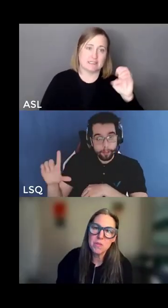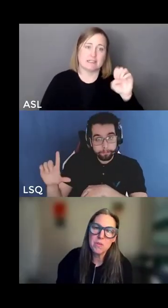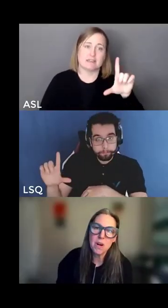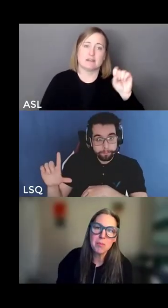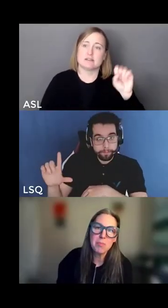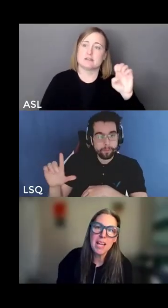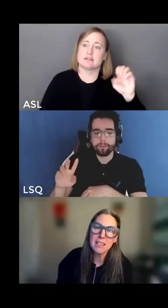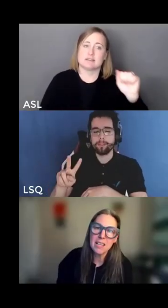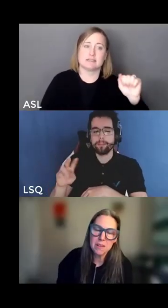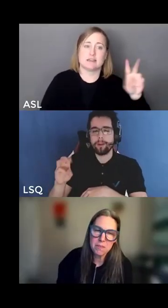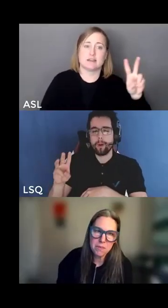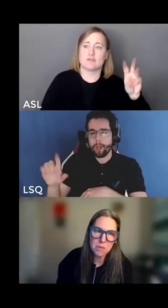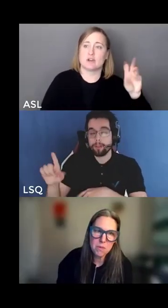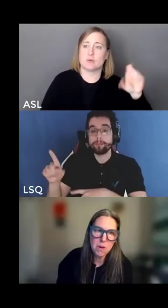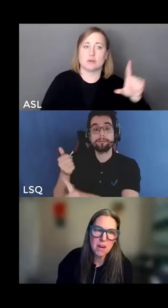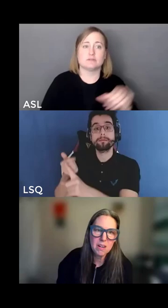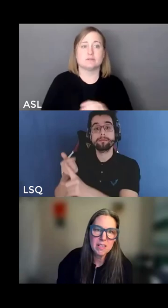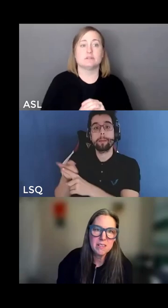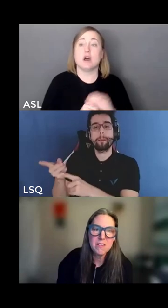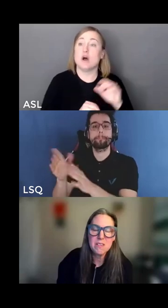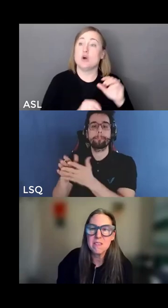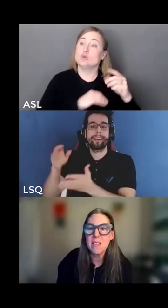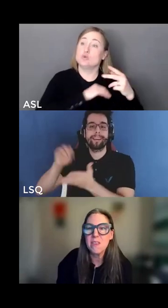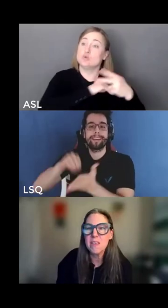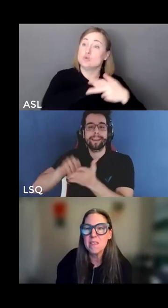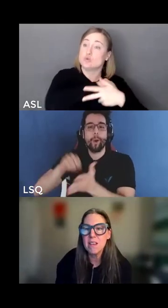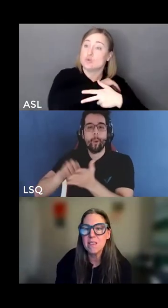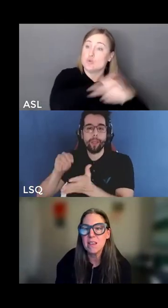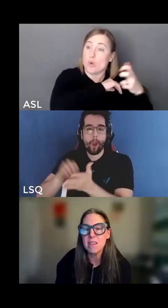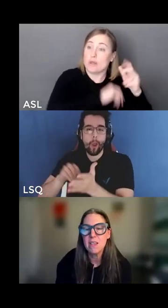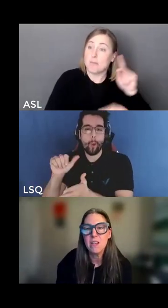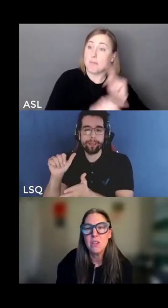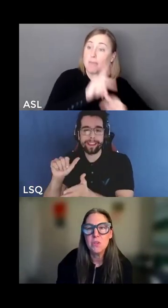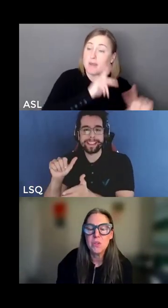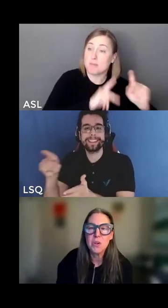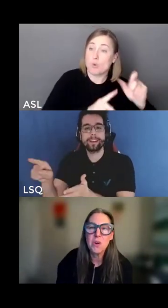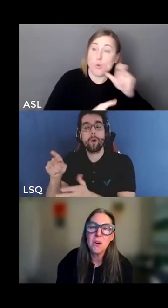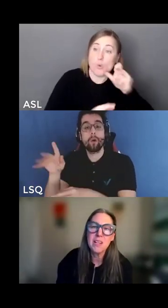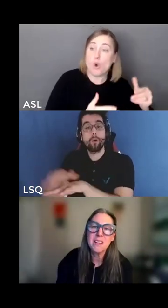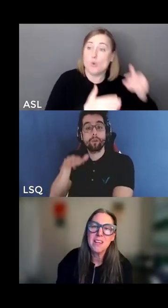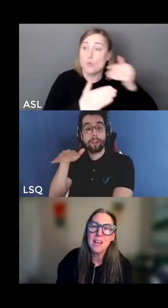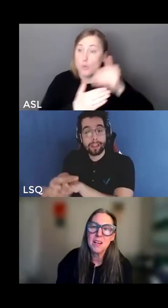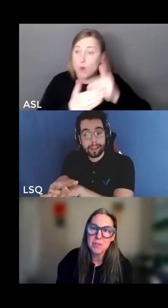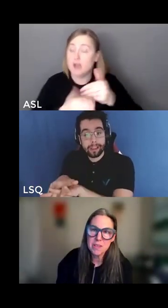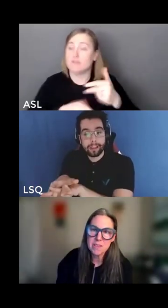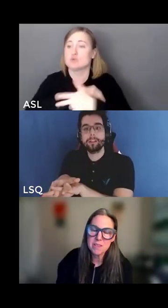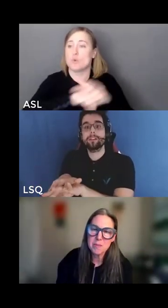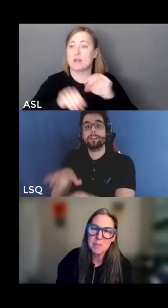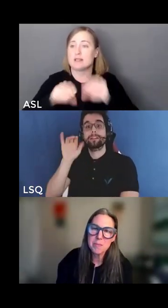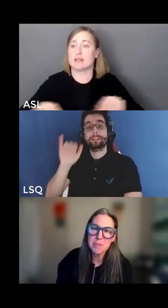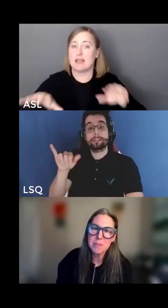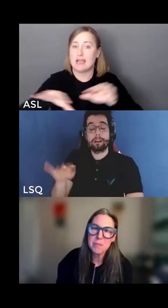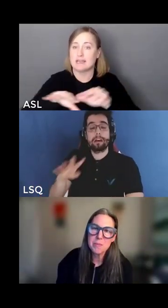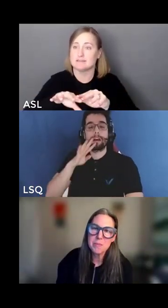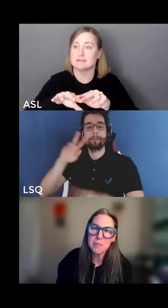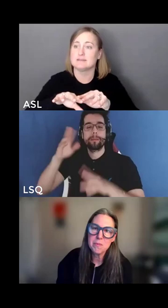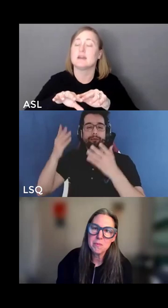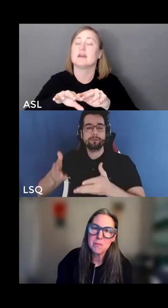folks who are black and folks who are indigenous and and this takes us to the coin of racism